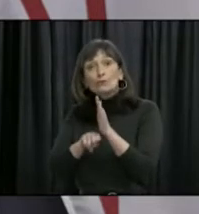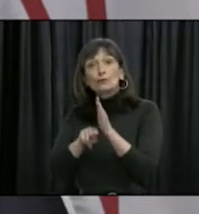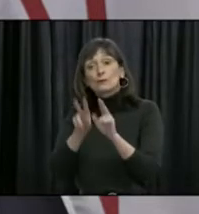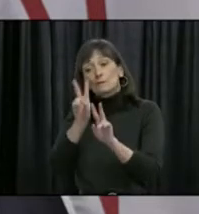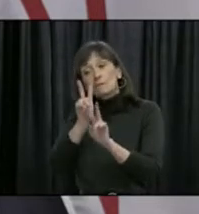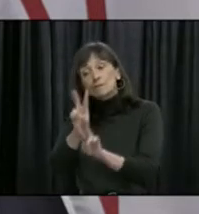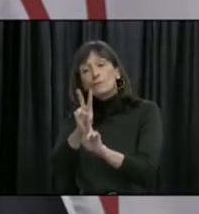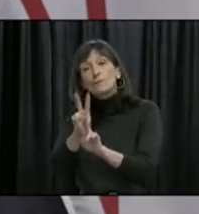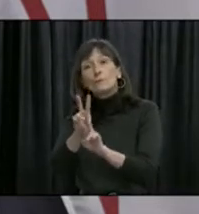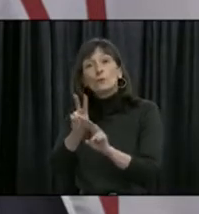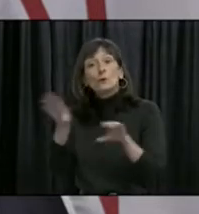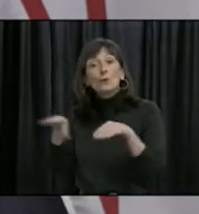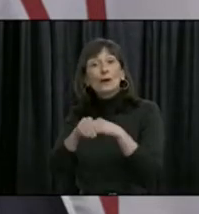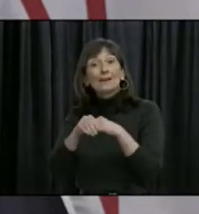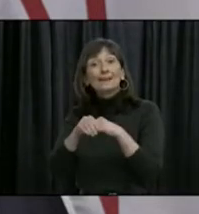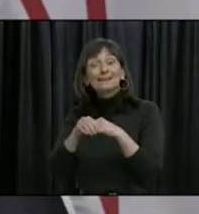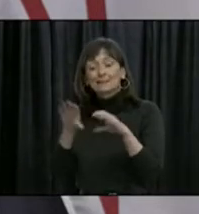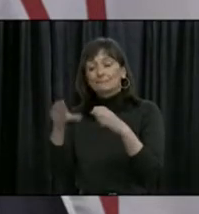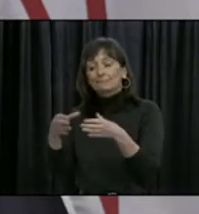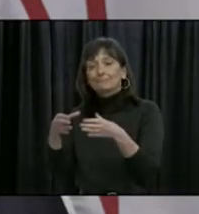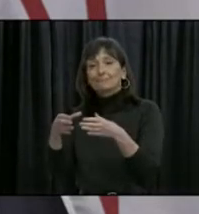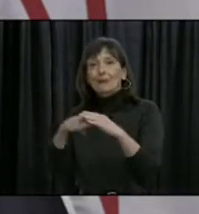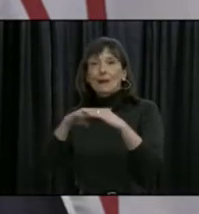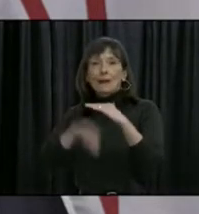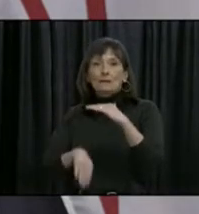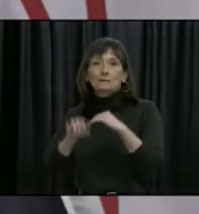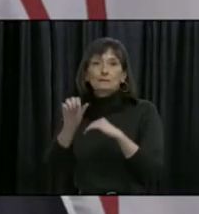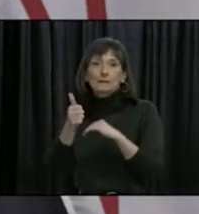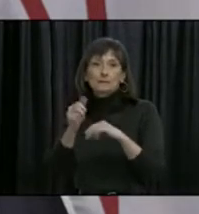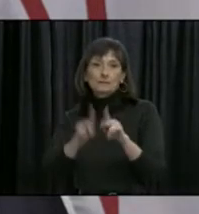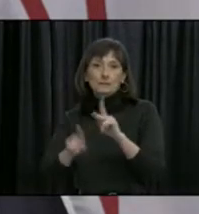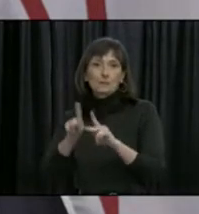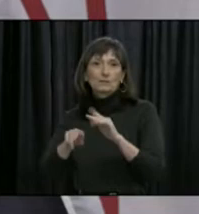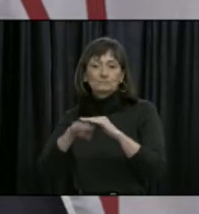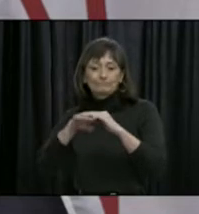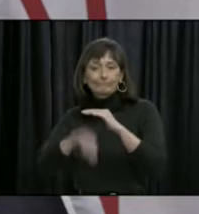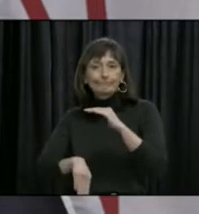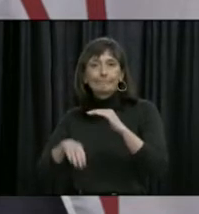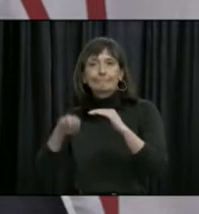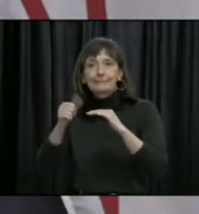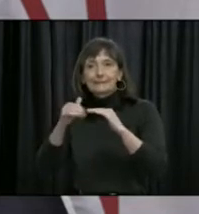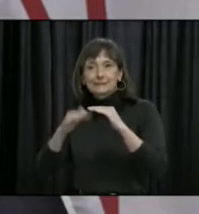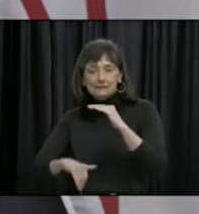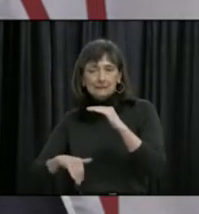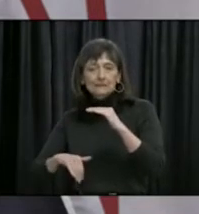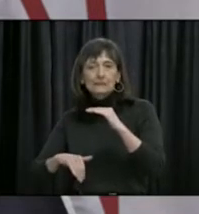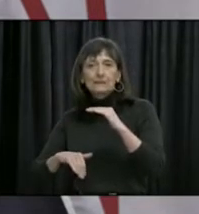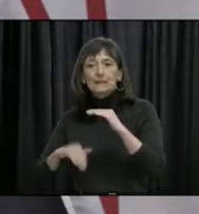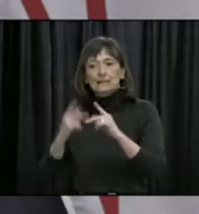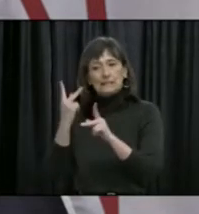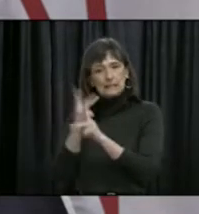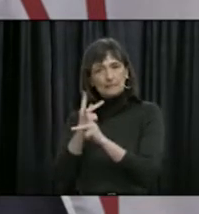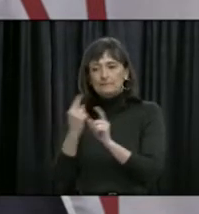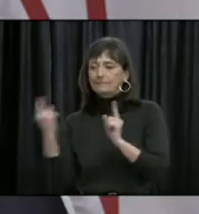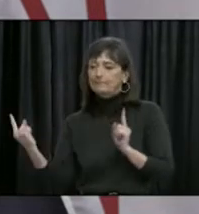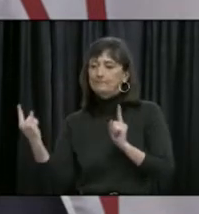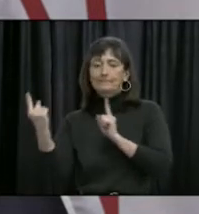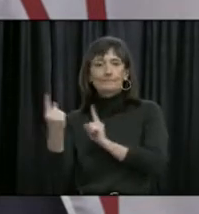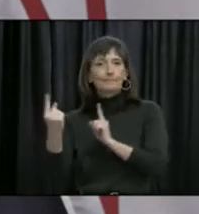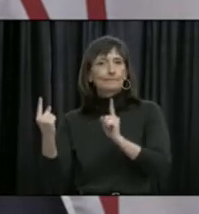expanded to no more than 10 people as long as physical distancing can be maintained, but visitation and wakes